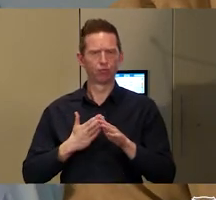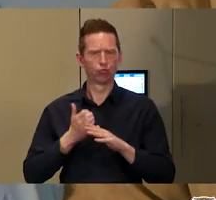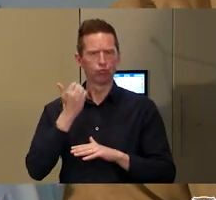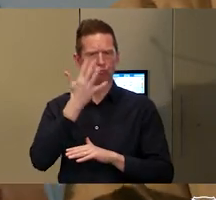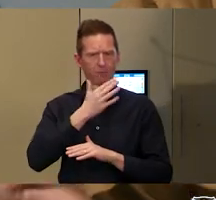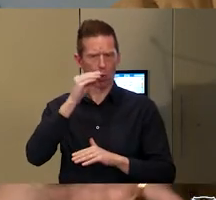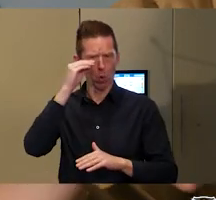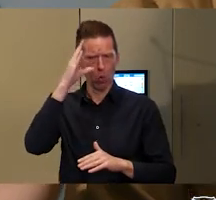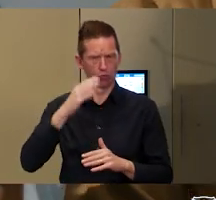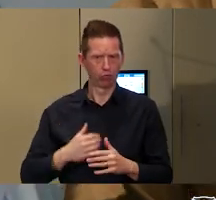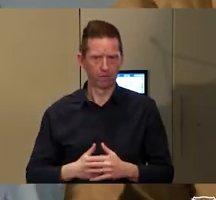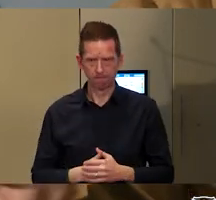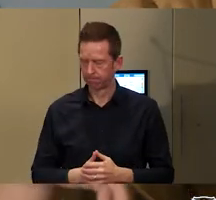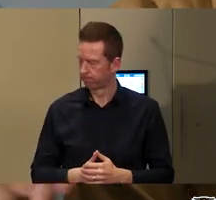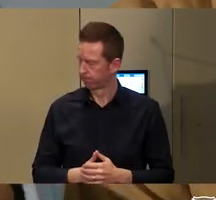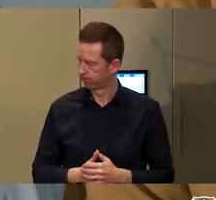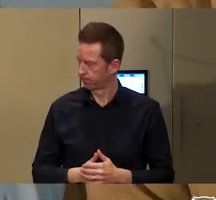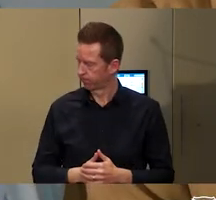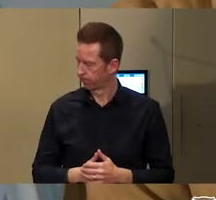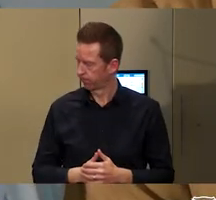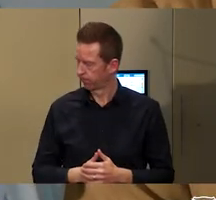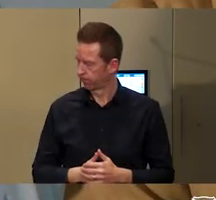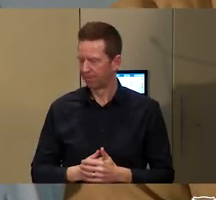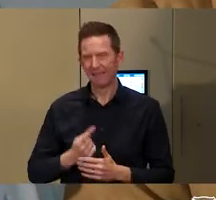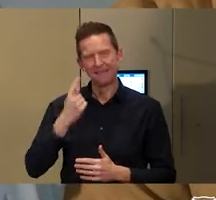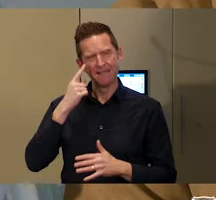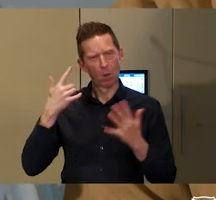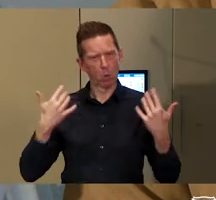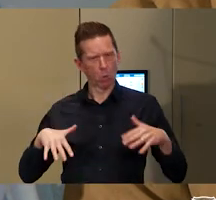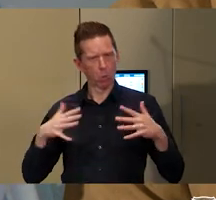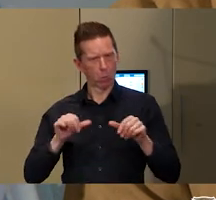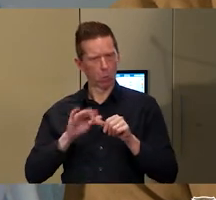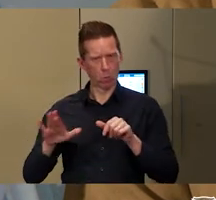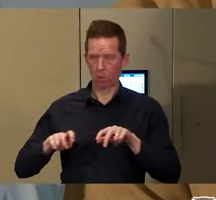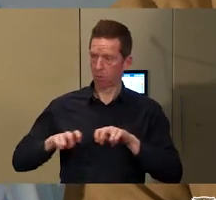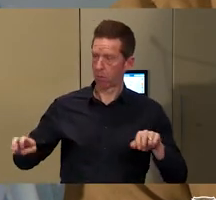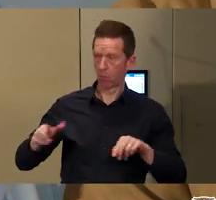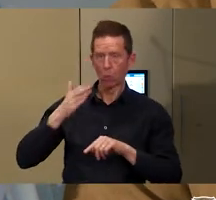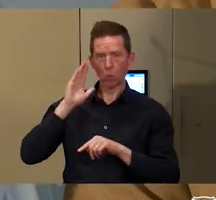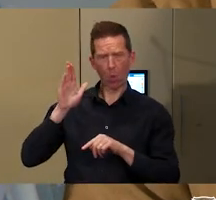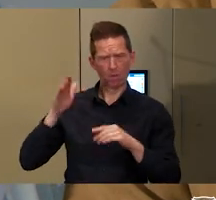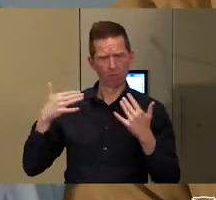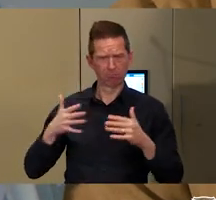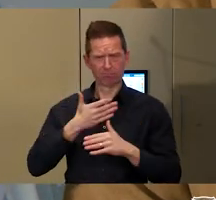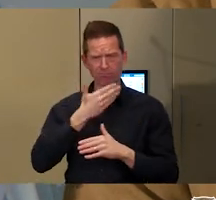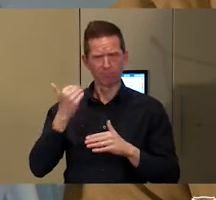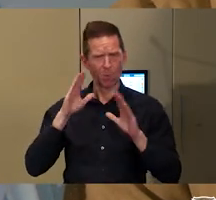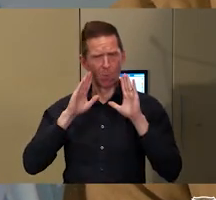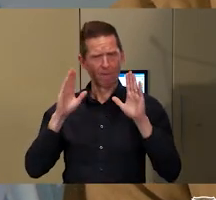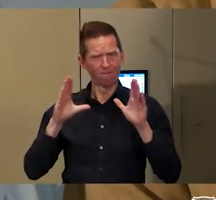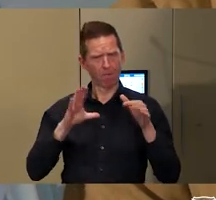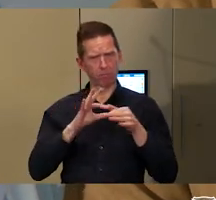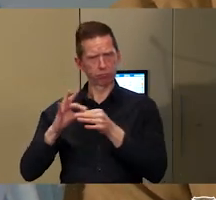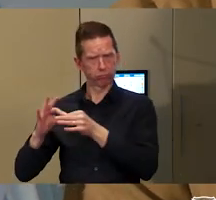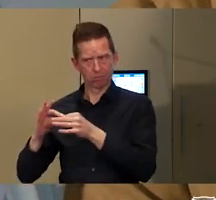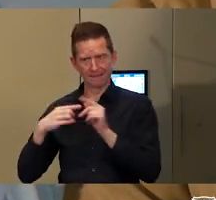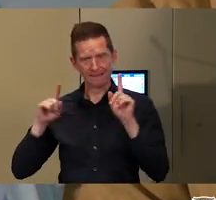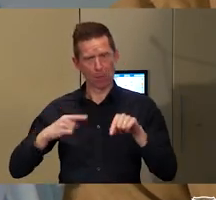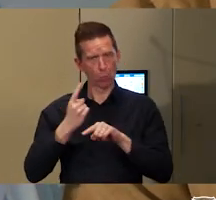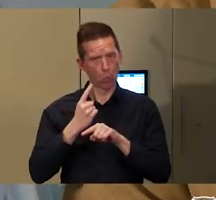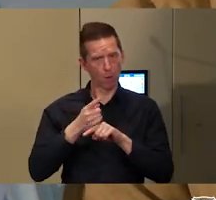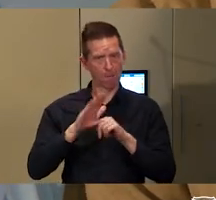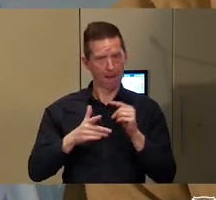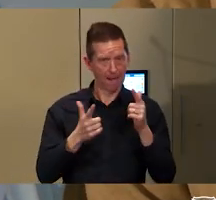beautiful range of synergies threading here through these presentations that we've had, starting with language,